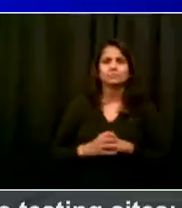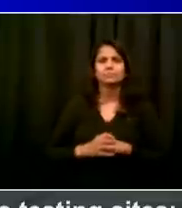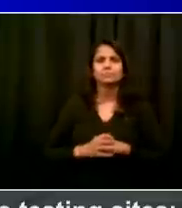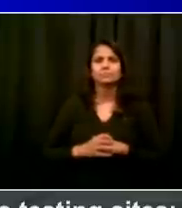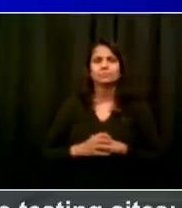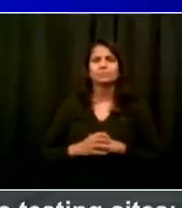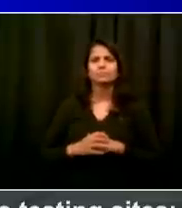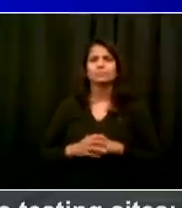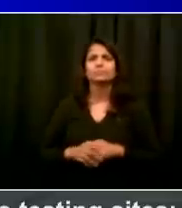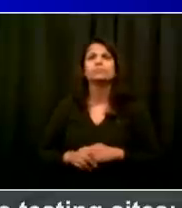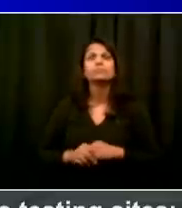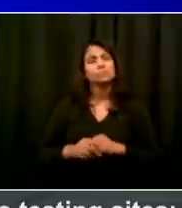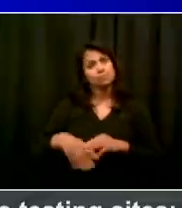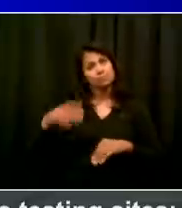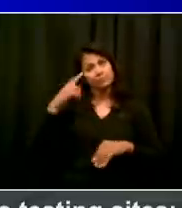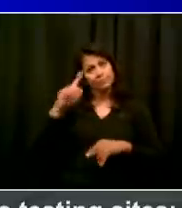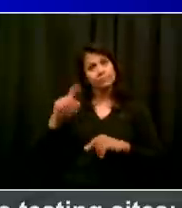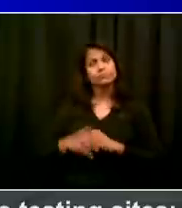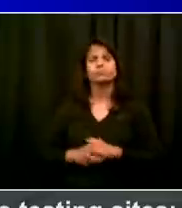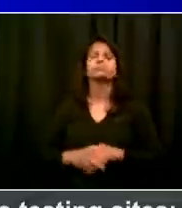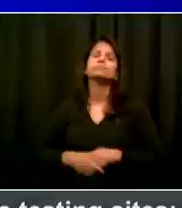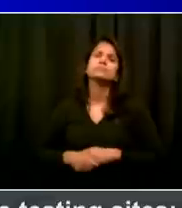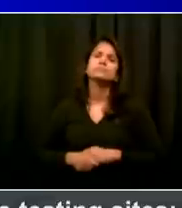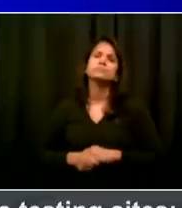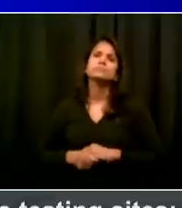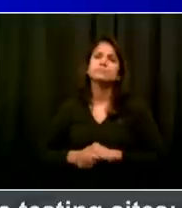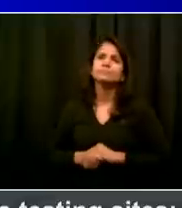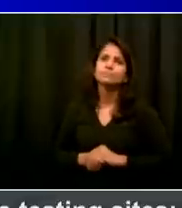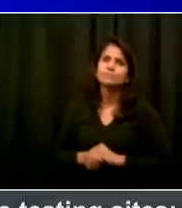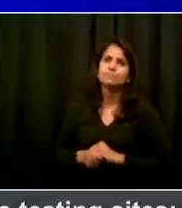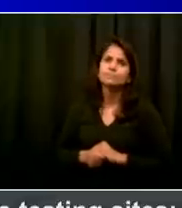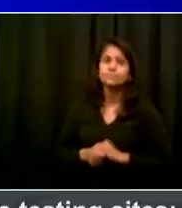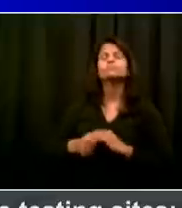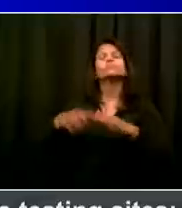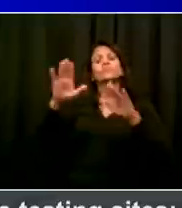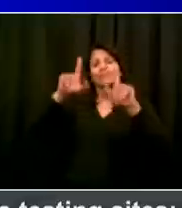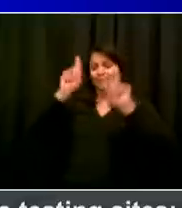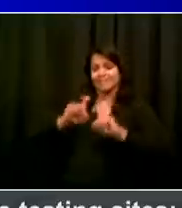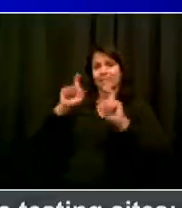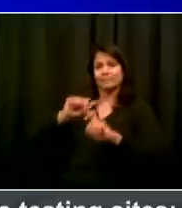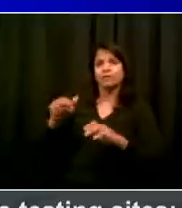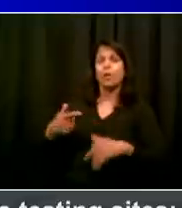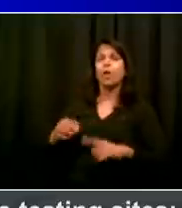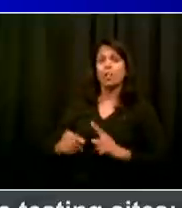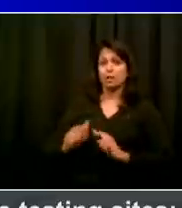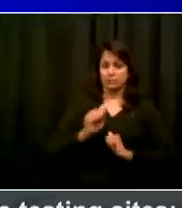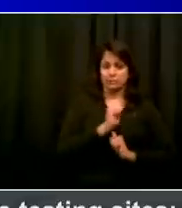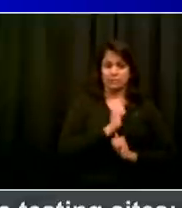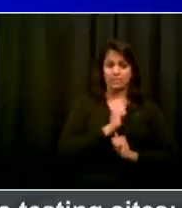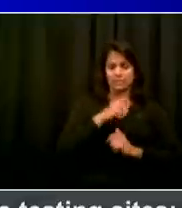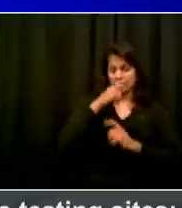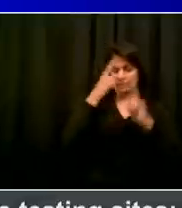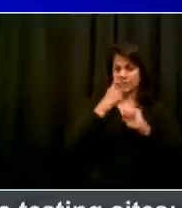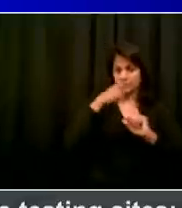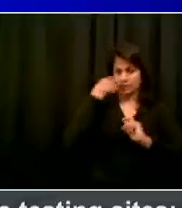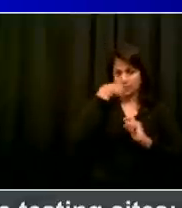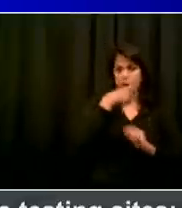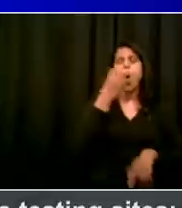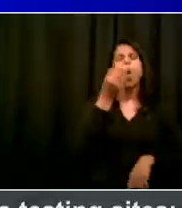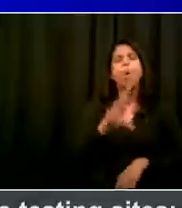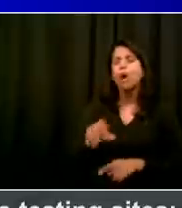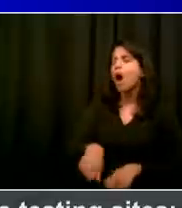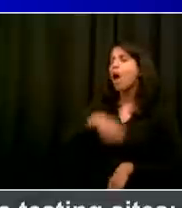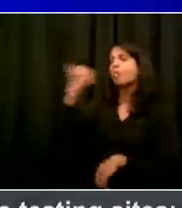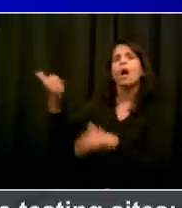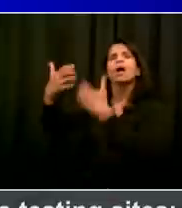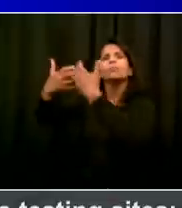in 20 minutes or less. And these are PCR tests. One of the concerns that the doctors raised are, are